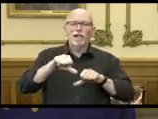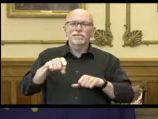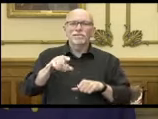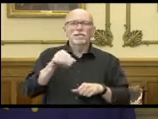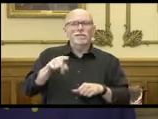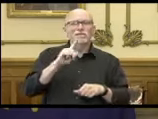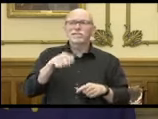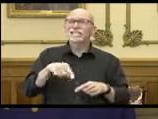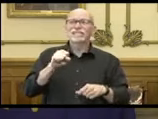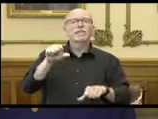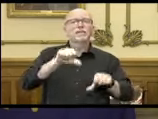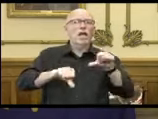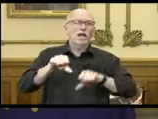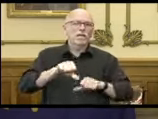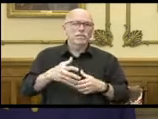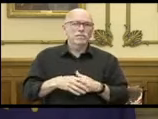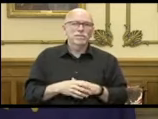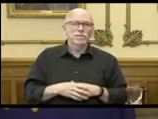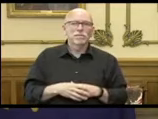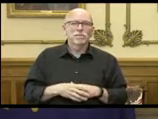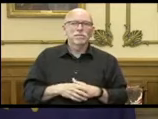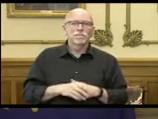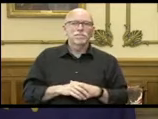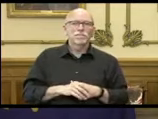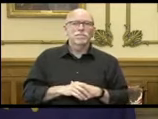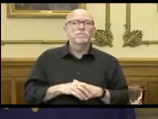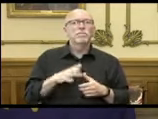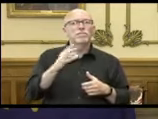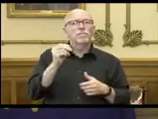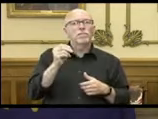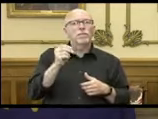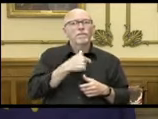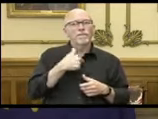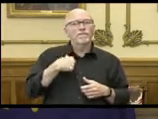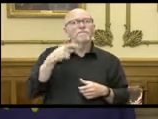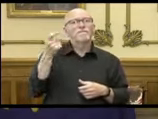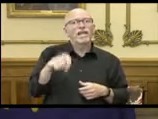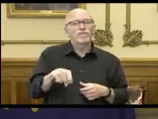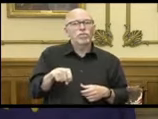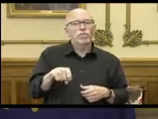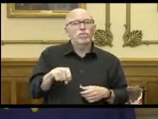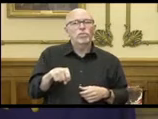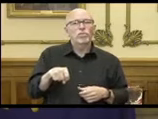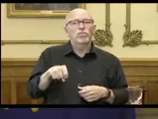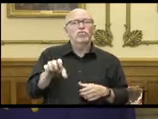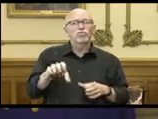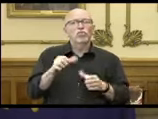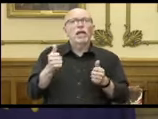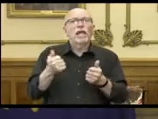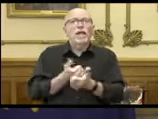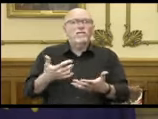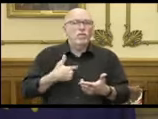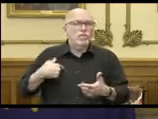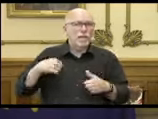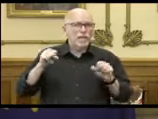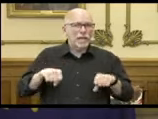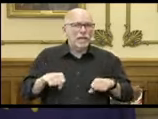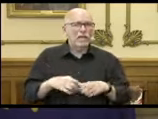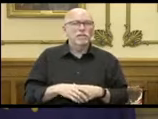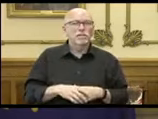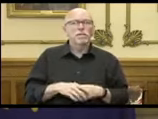science to me. And we have to do everything we can.